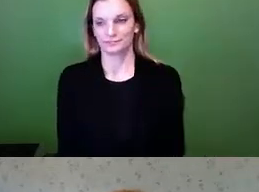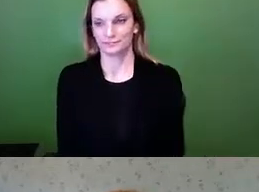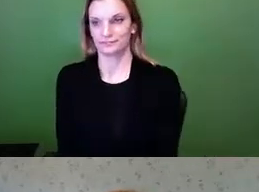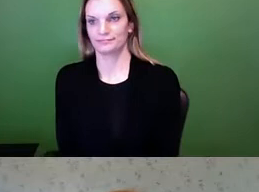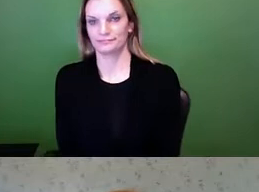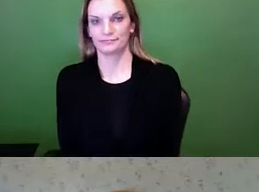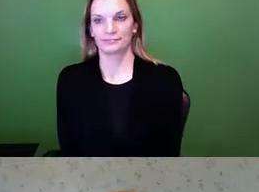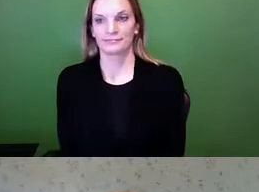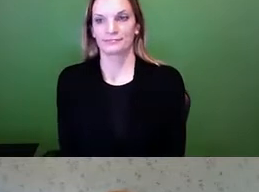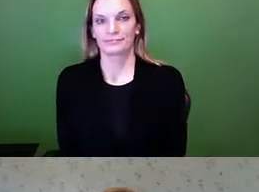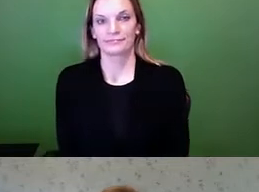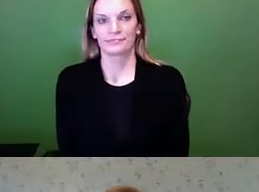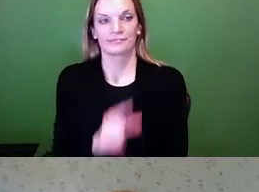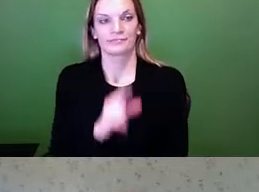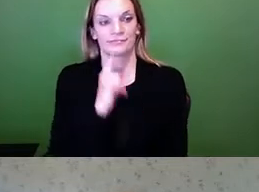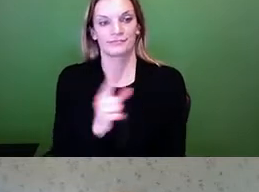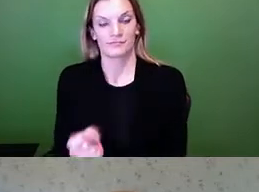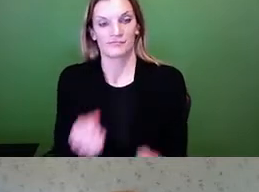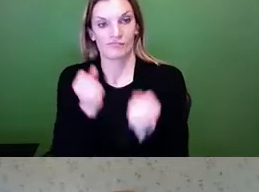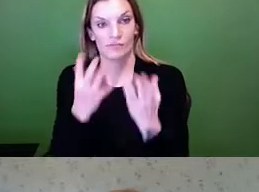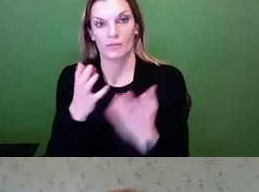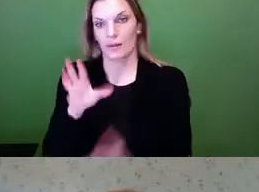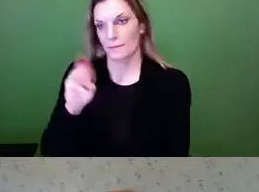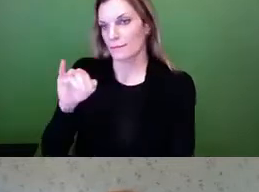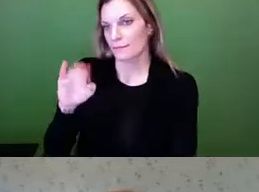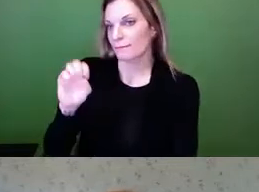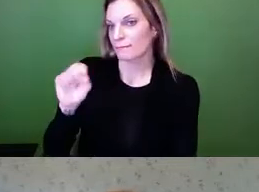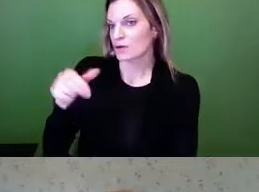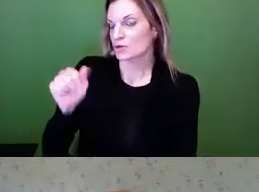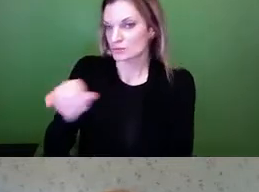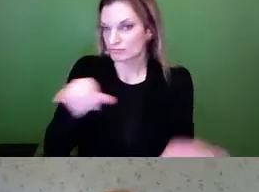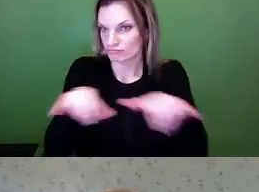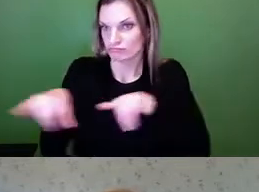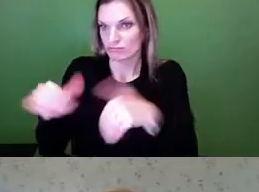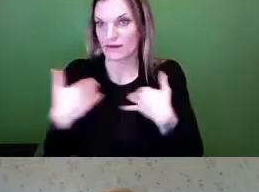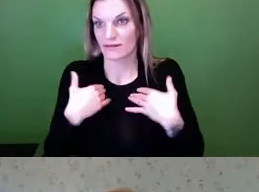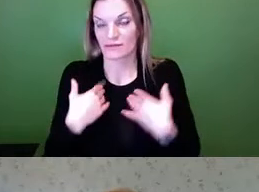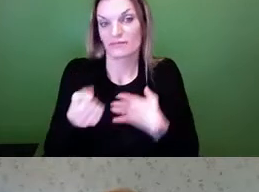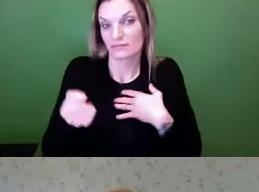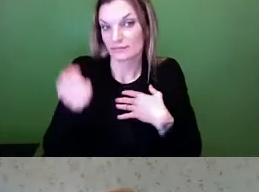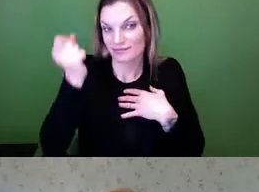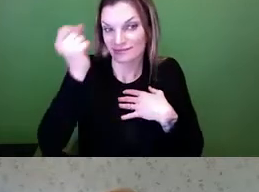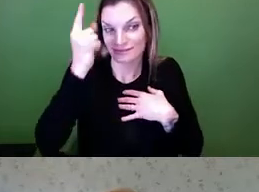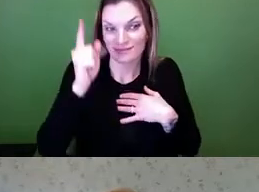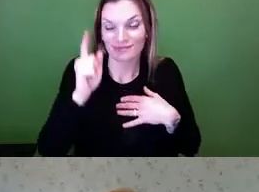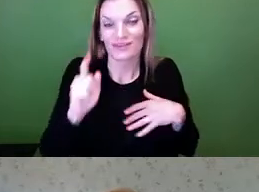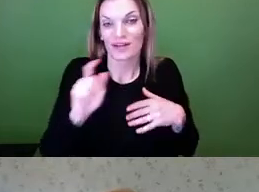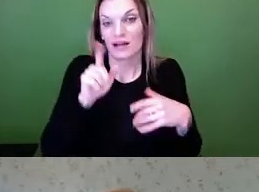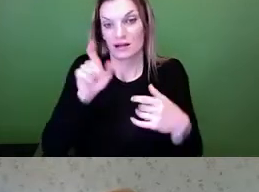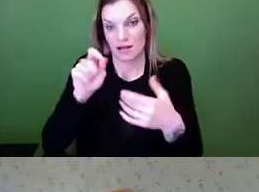So again, there's a lot of MIOSHA standards. However, not all apply to every business.